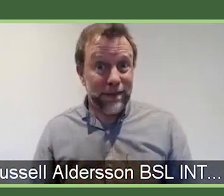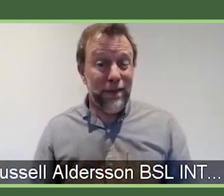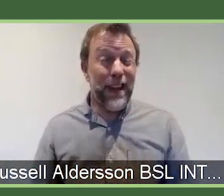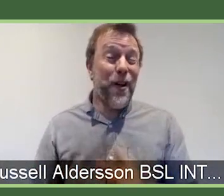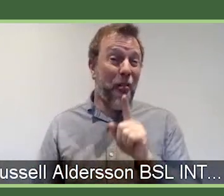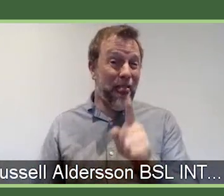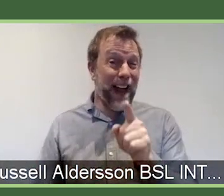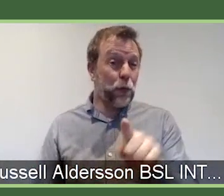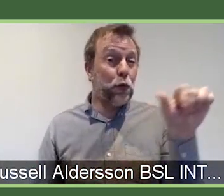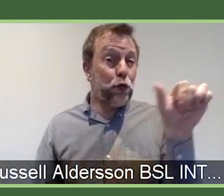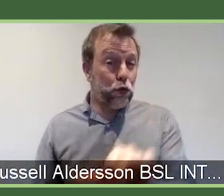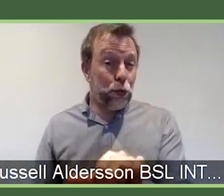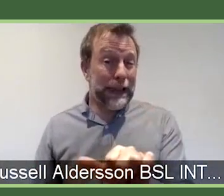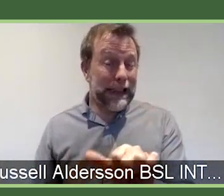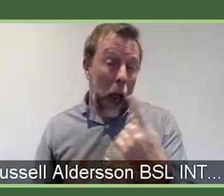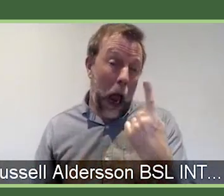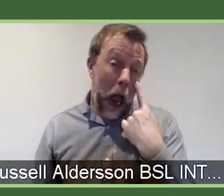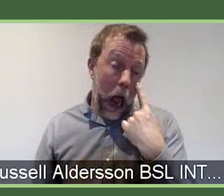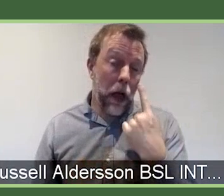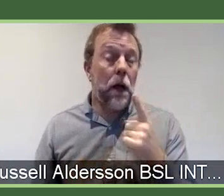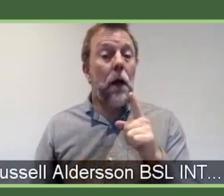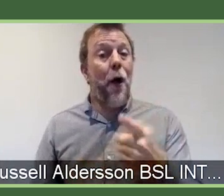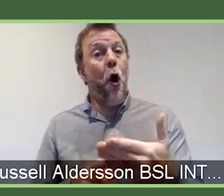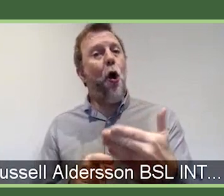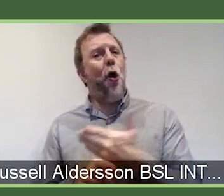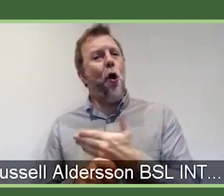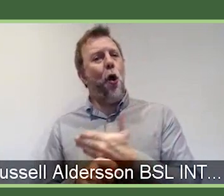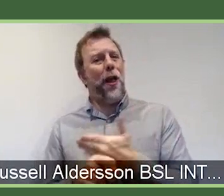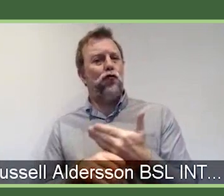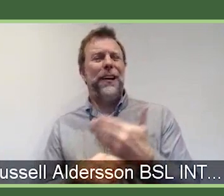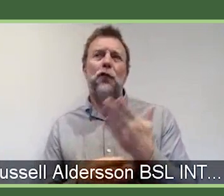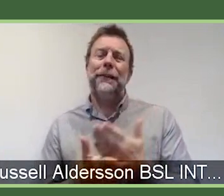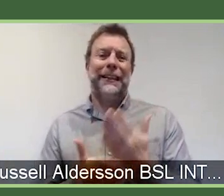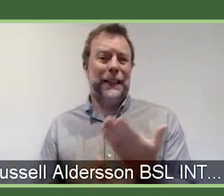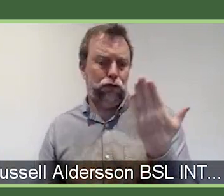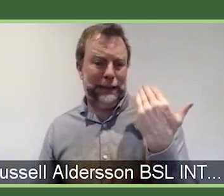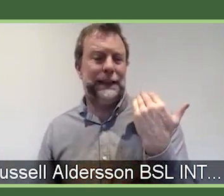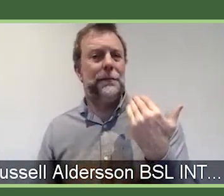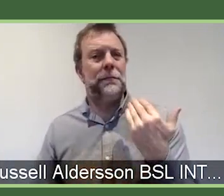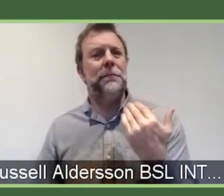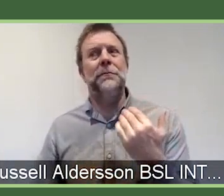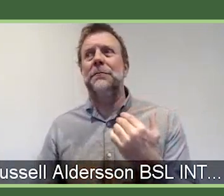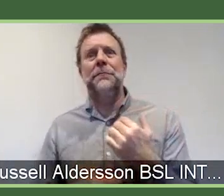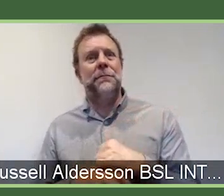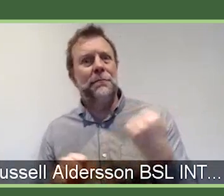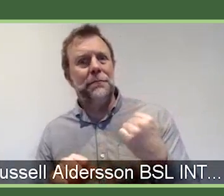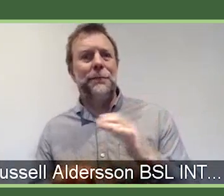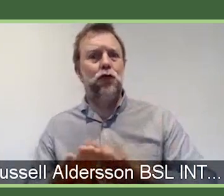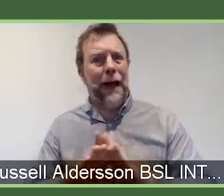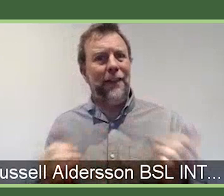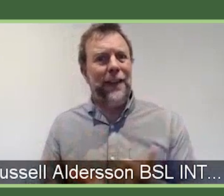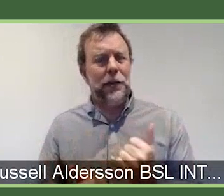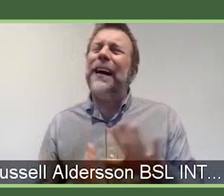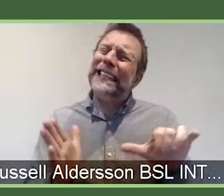what you should be looking at. The early career is for early career. It's a little bit difficult to know how